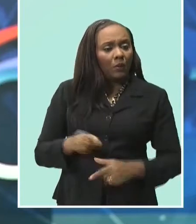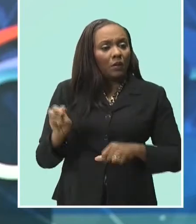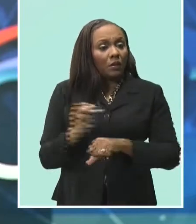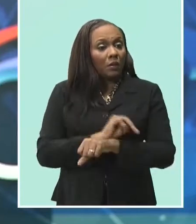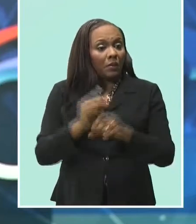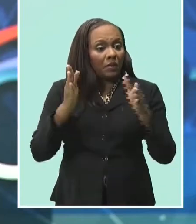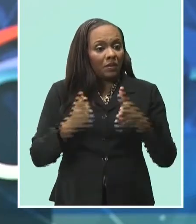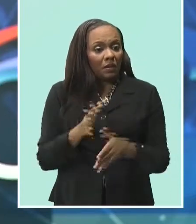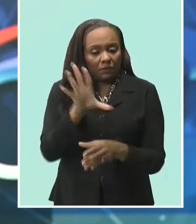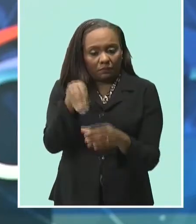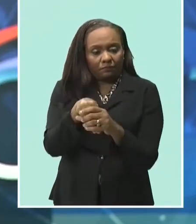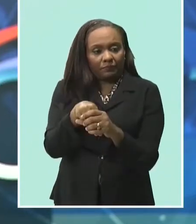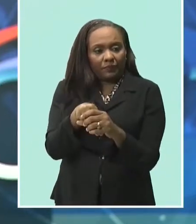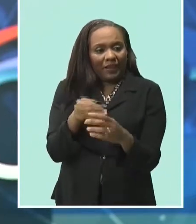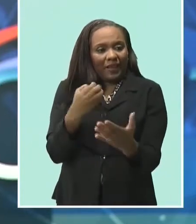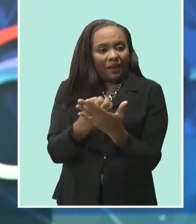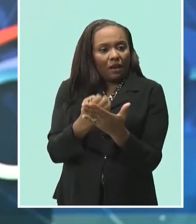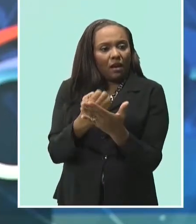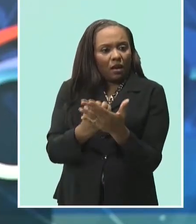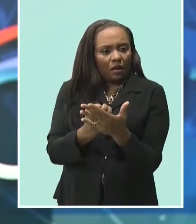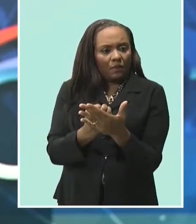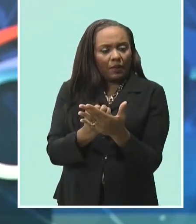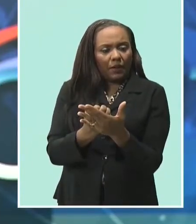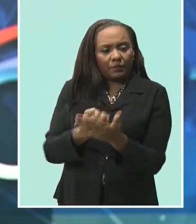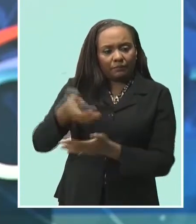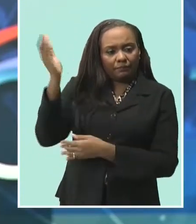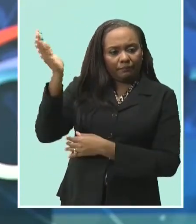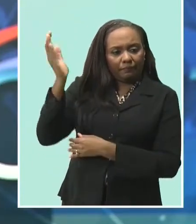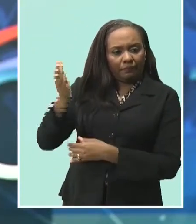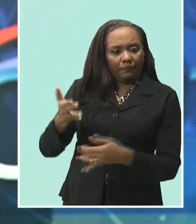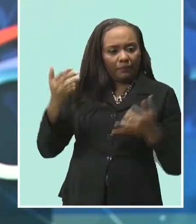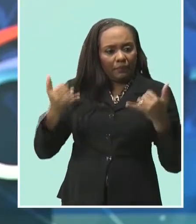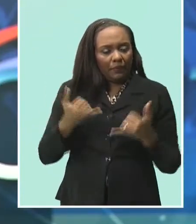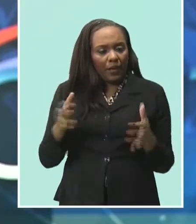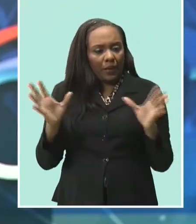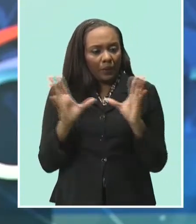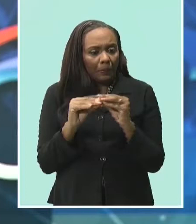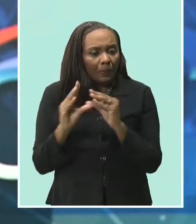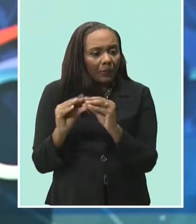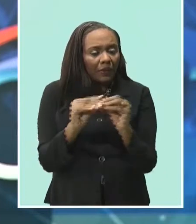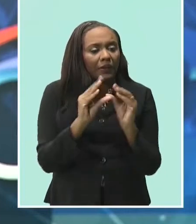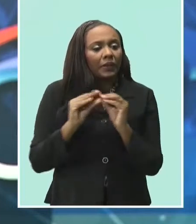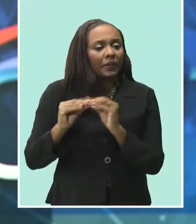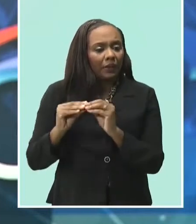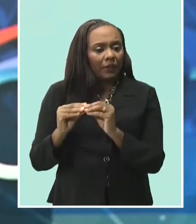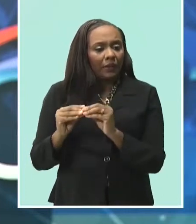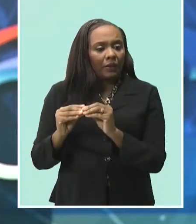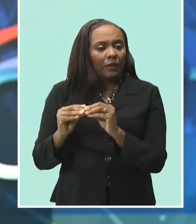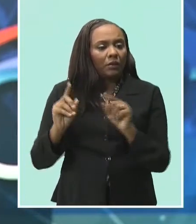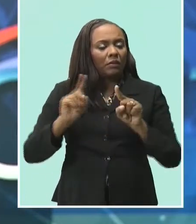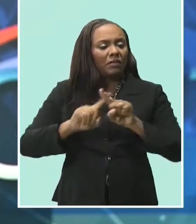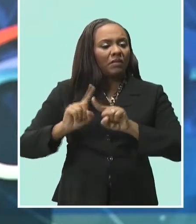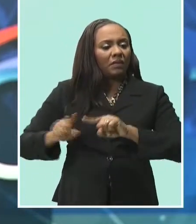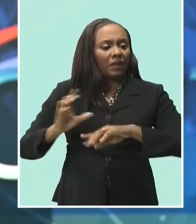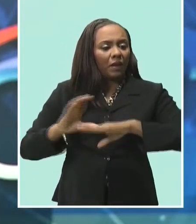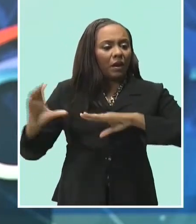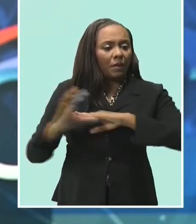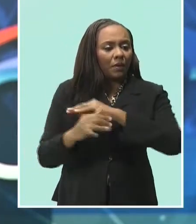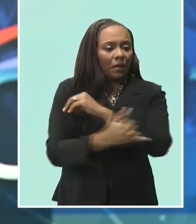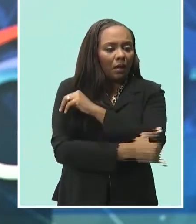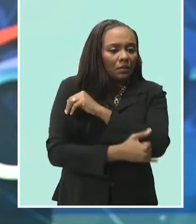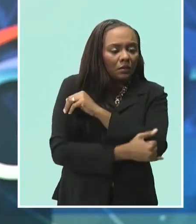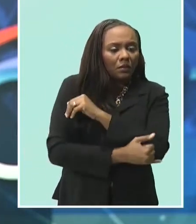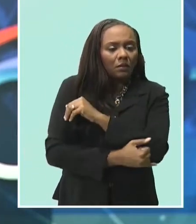Affairs and Investment, Marcia Cattle. She made the comment during an extraordinary meeting of the community of practice with Caribbean countries that are